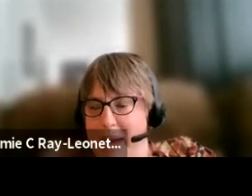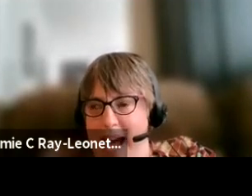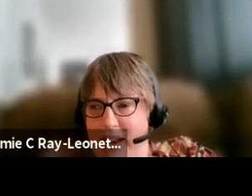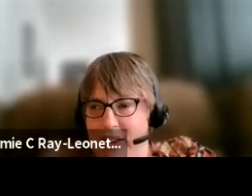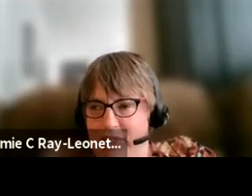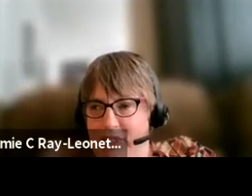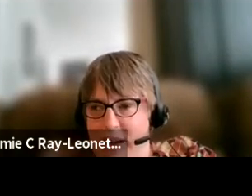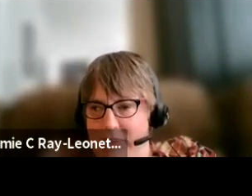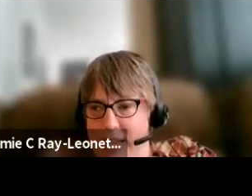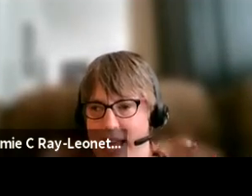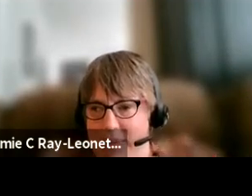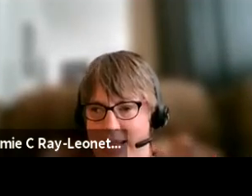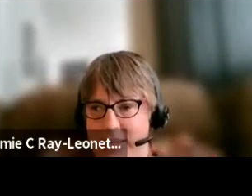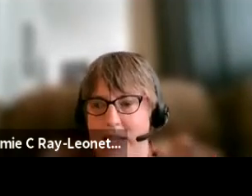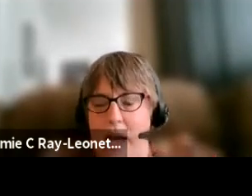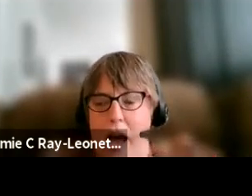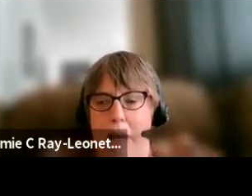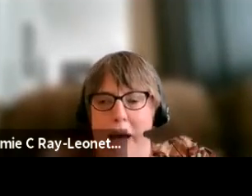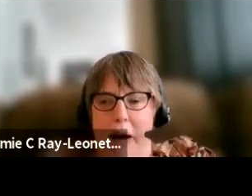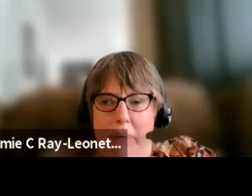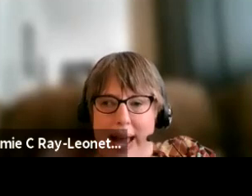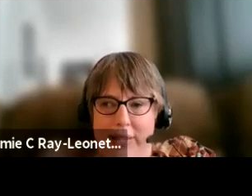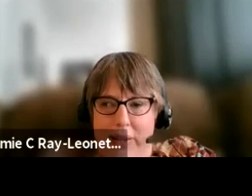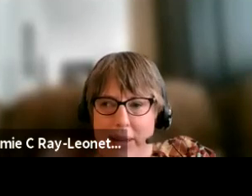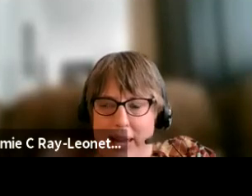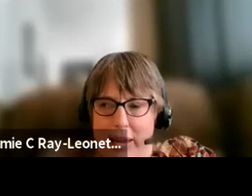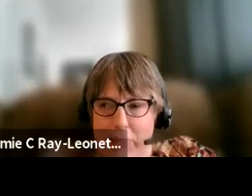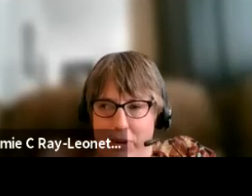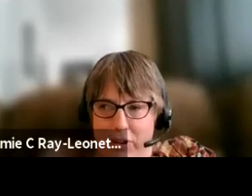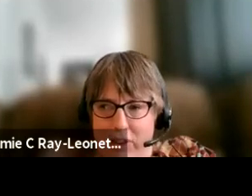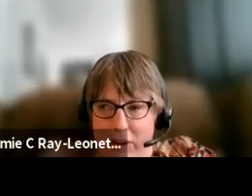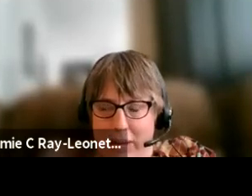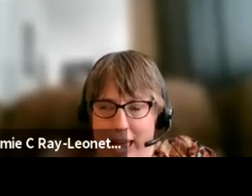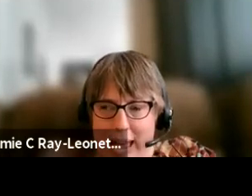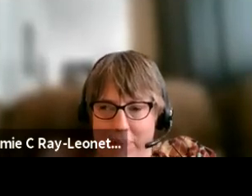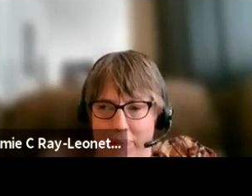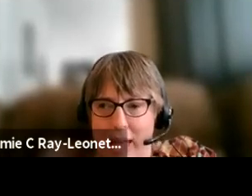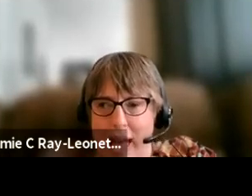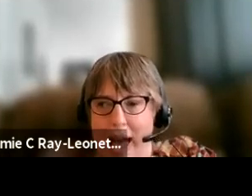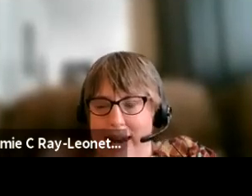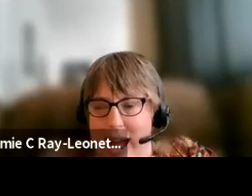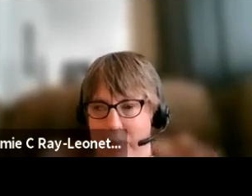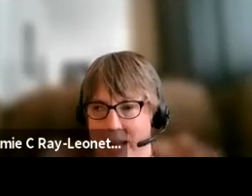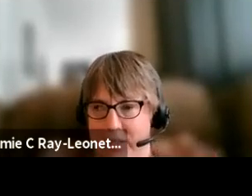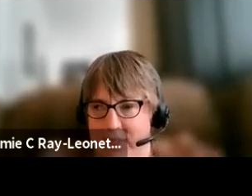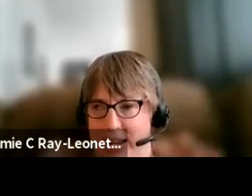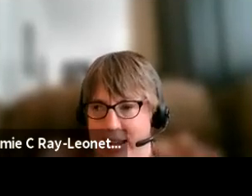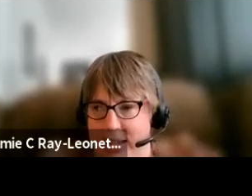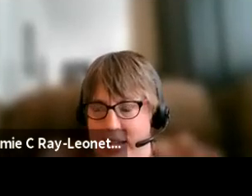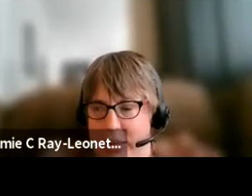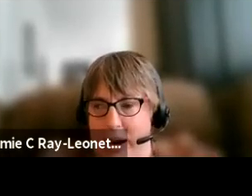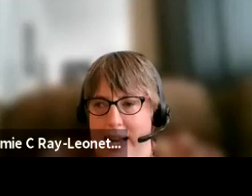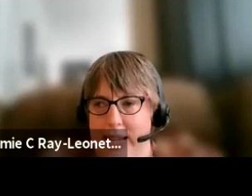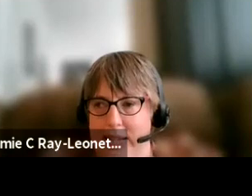feedback from CMS about ways that we can improve our plan. And now Pennsylvania